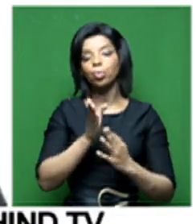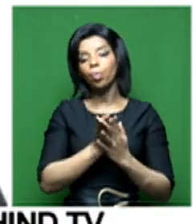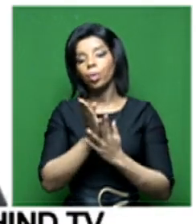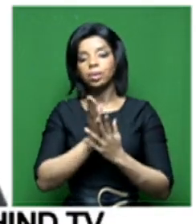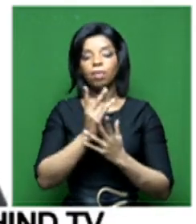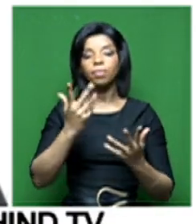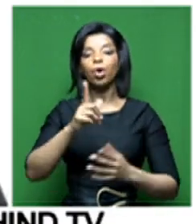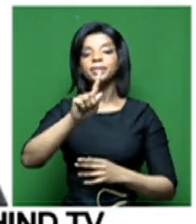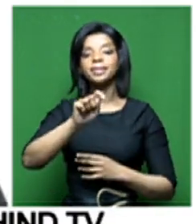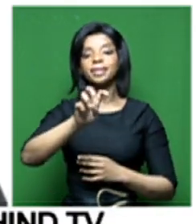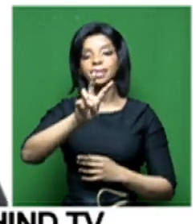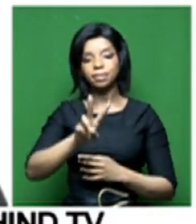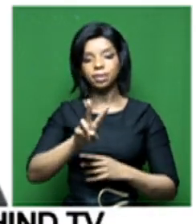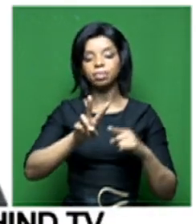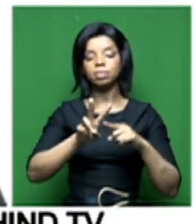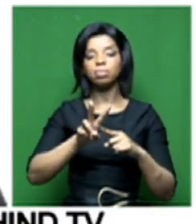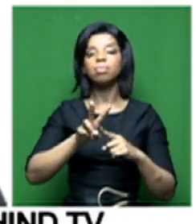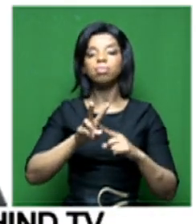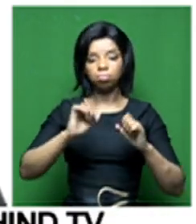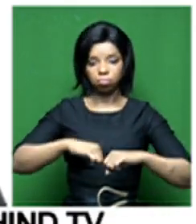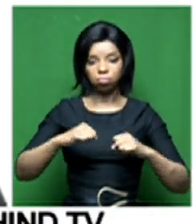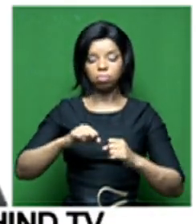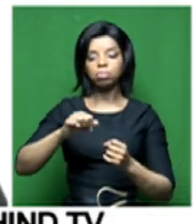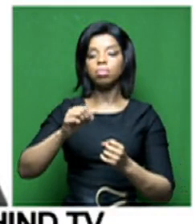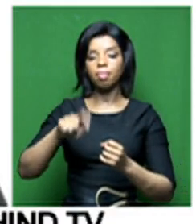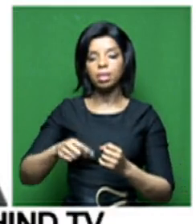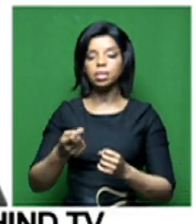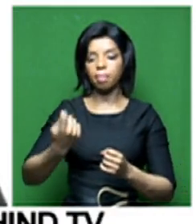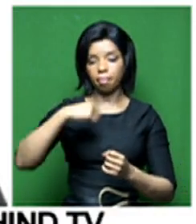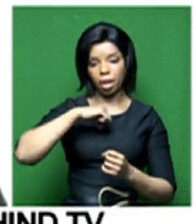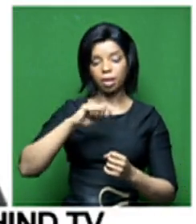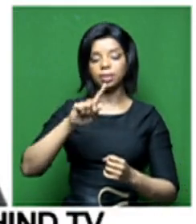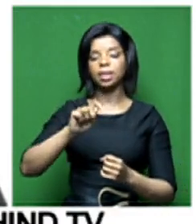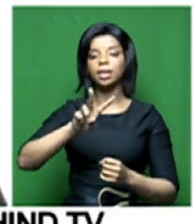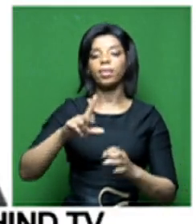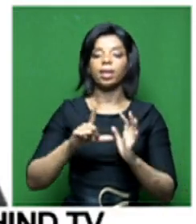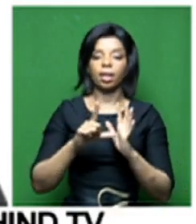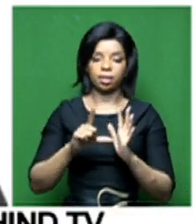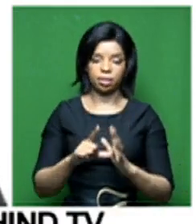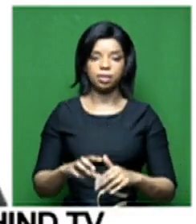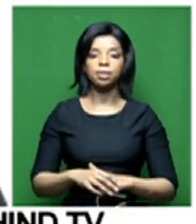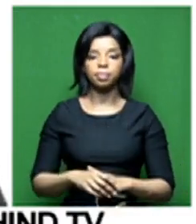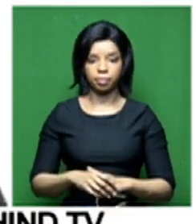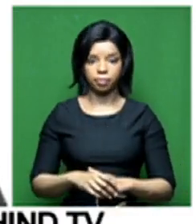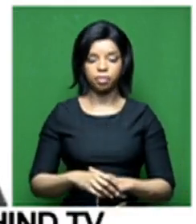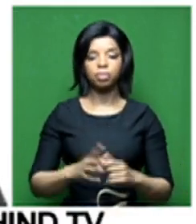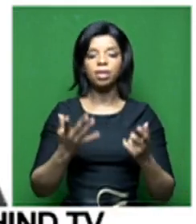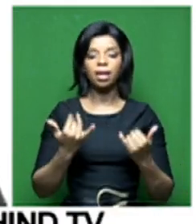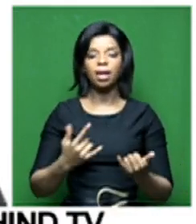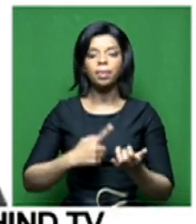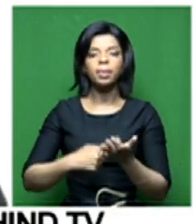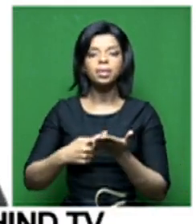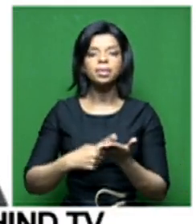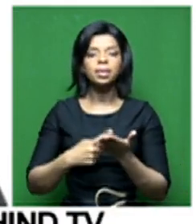television sets, of course, allows for the collection of TV licenses. Now, if a discussion is about to